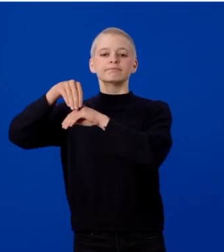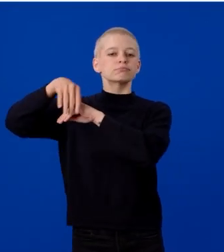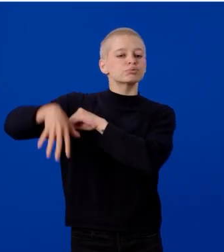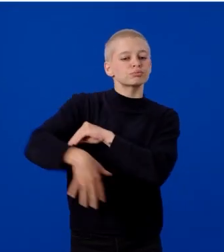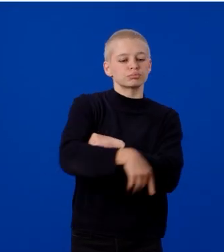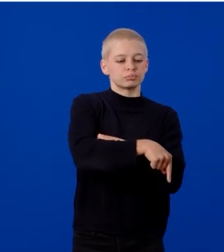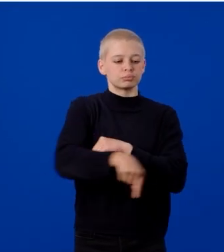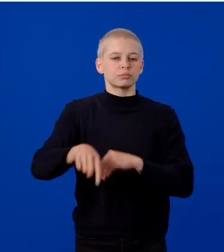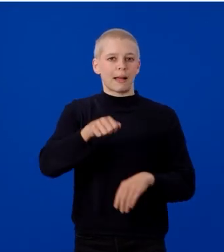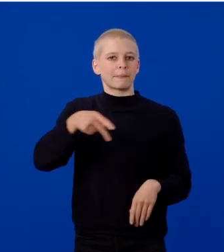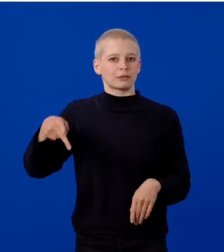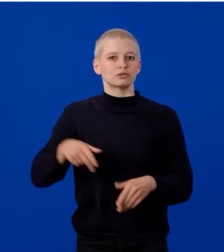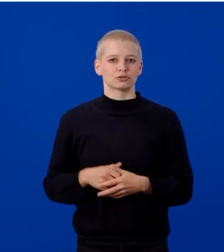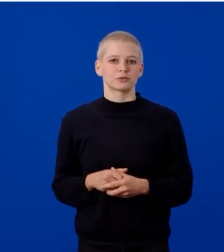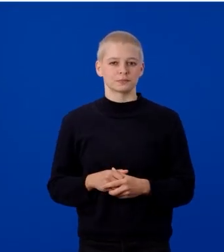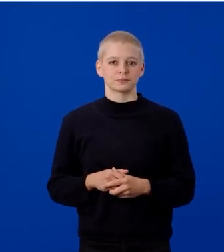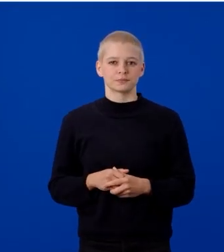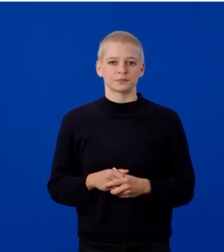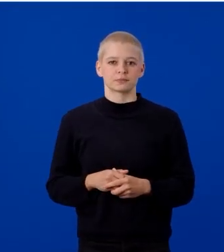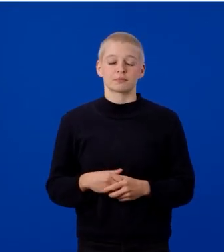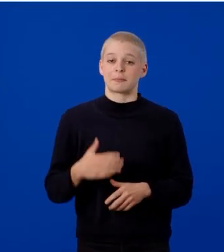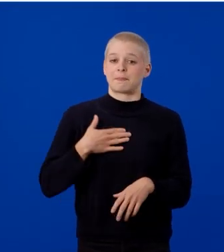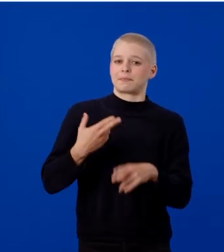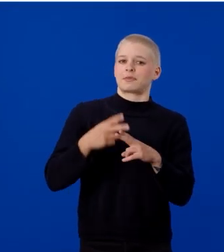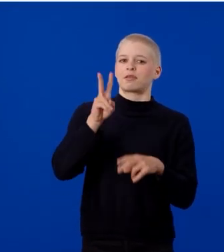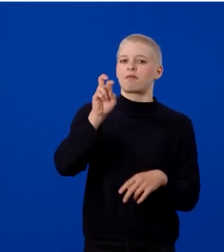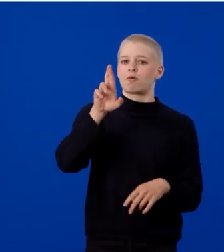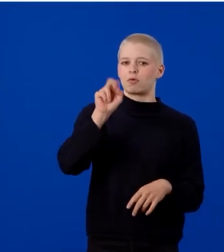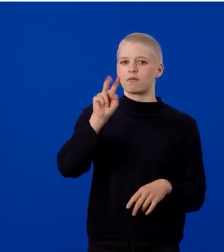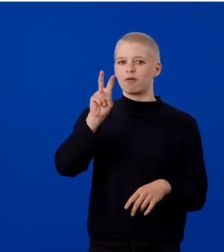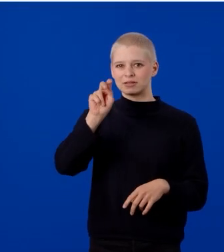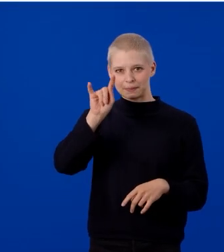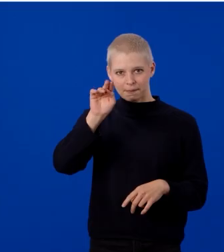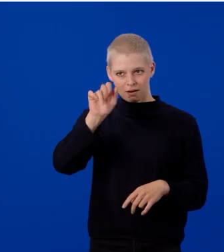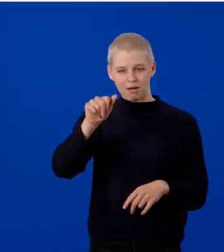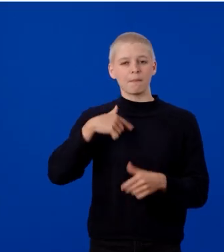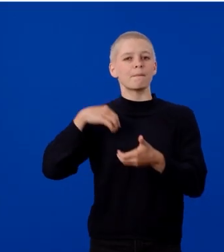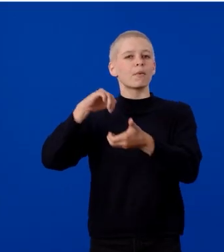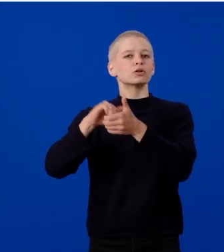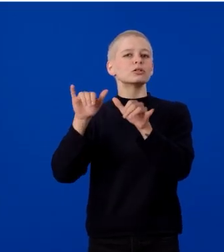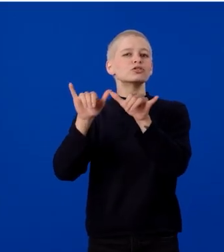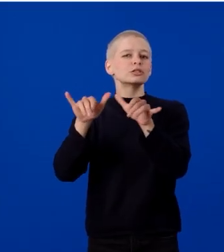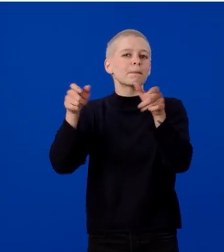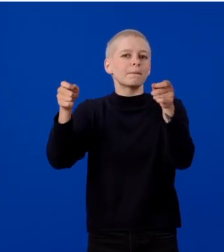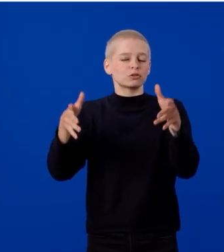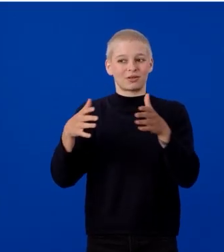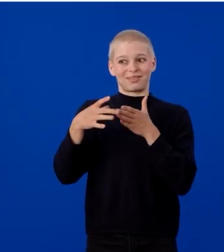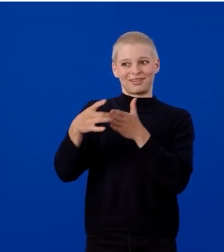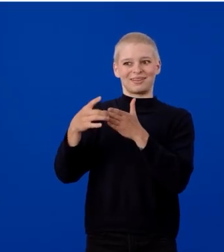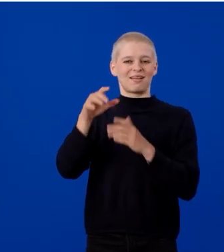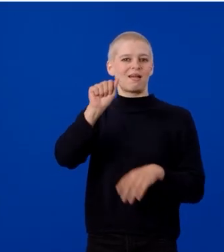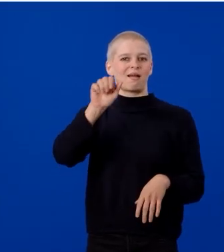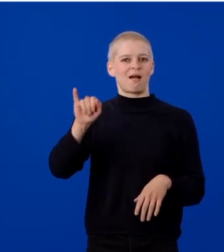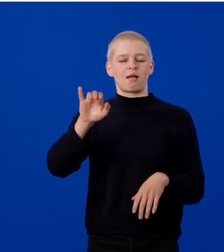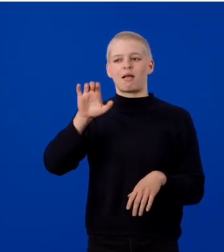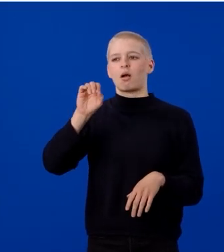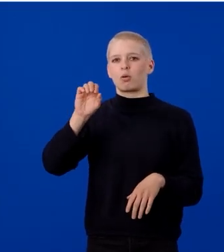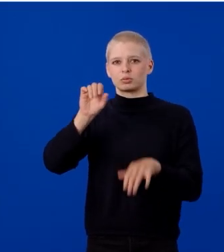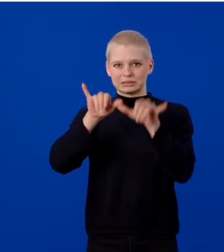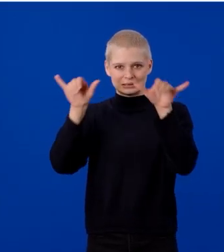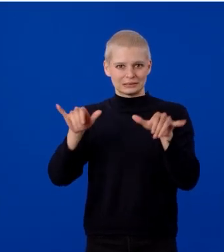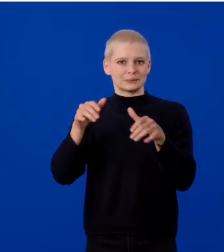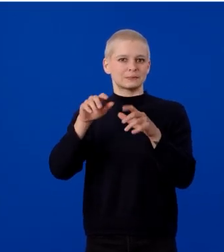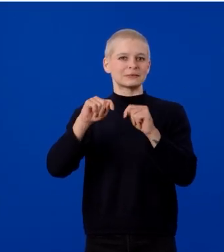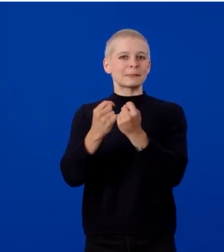name is Varun Vontimitta, Partner Engineering Manager leading our AI Ecosystems team at Meta. My team